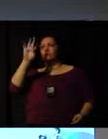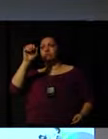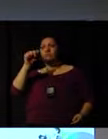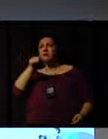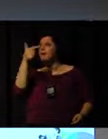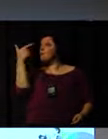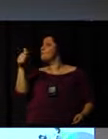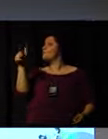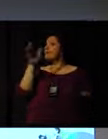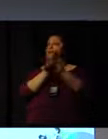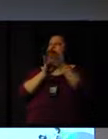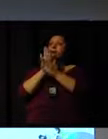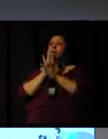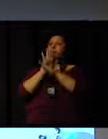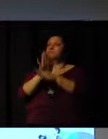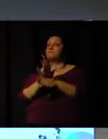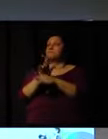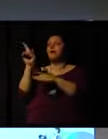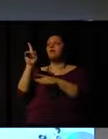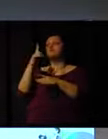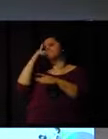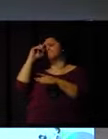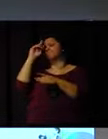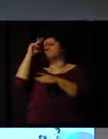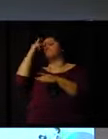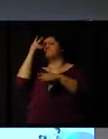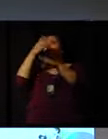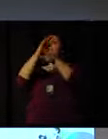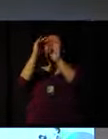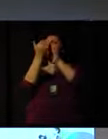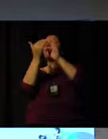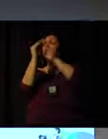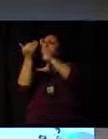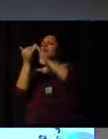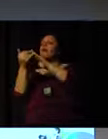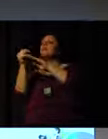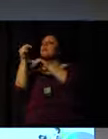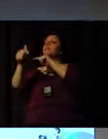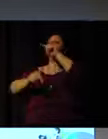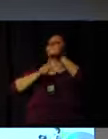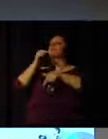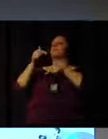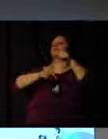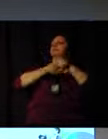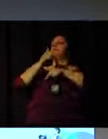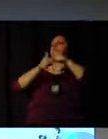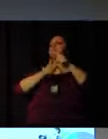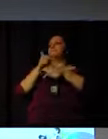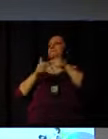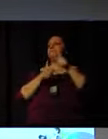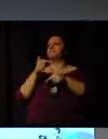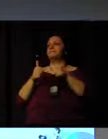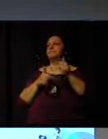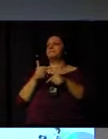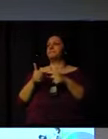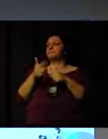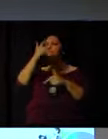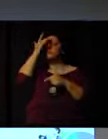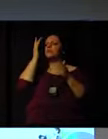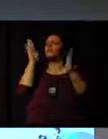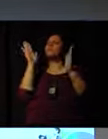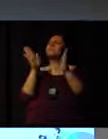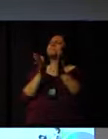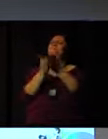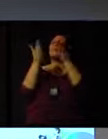any support. And she went into the favelas, the slum areas, and really to work with the poor,